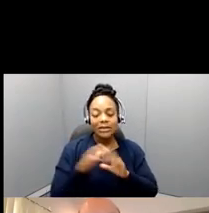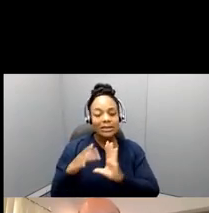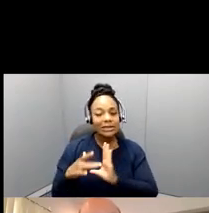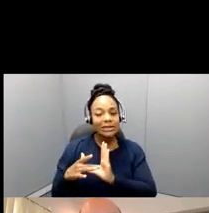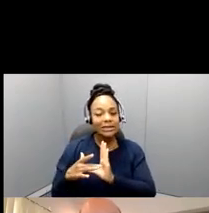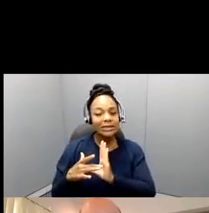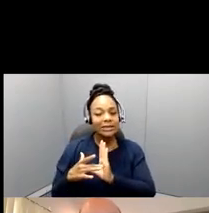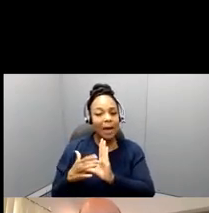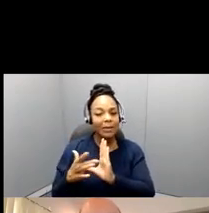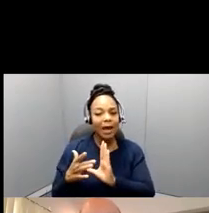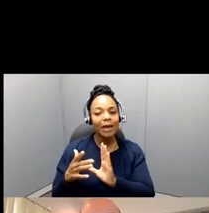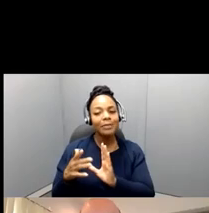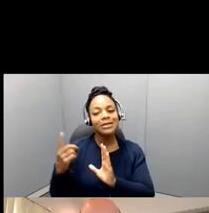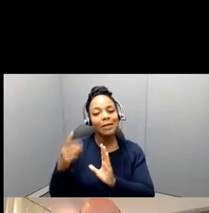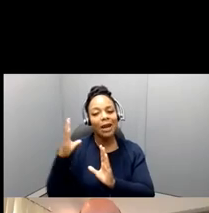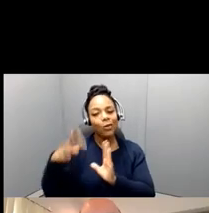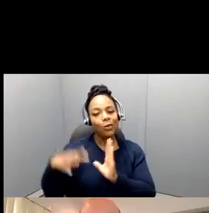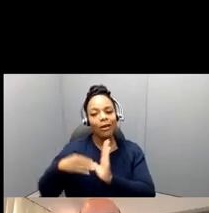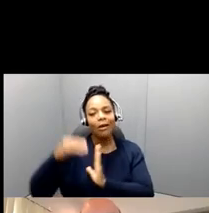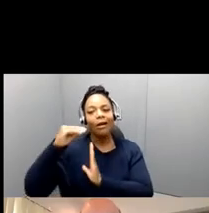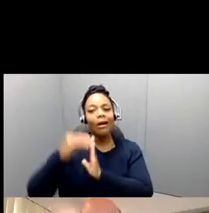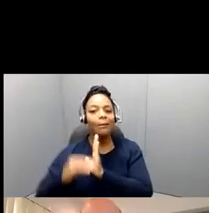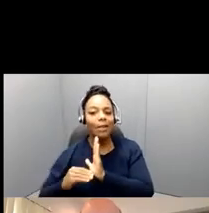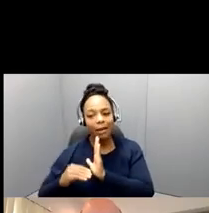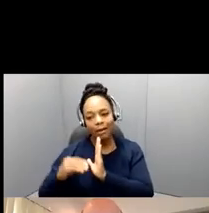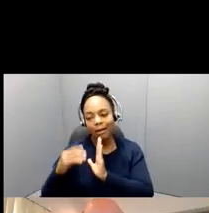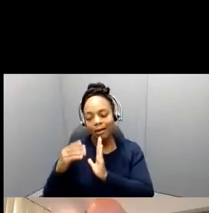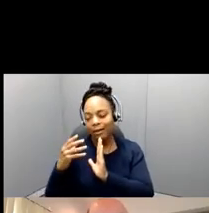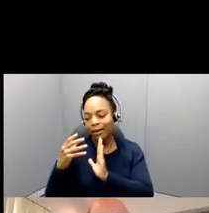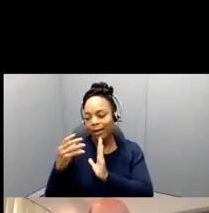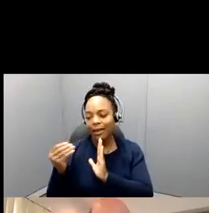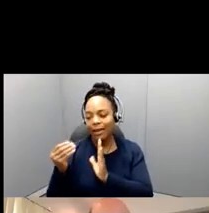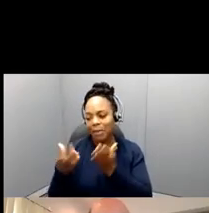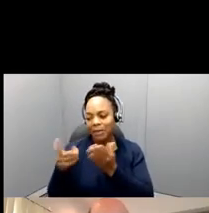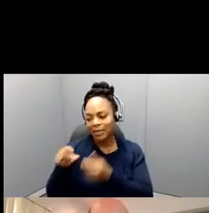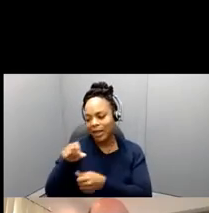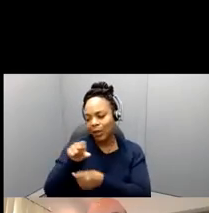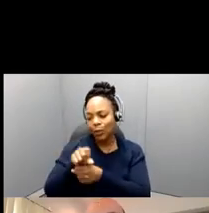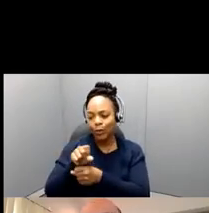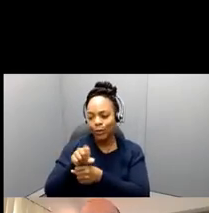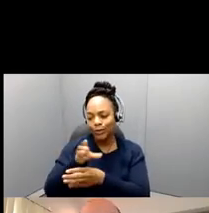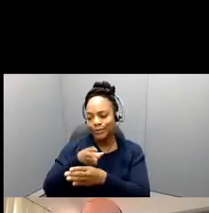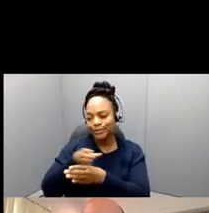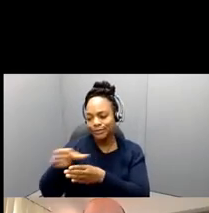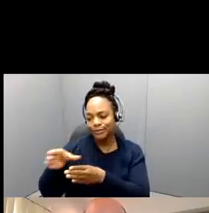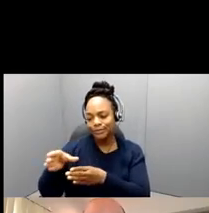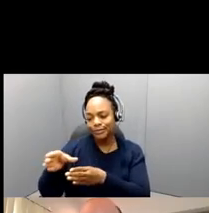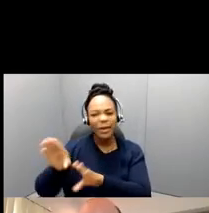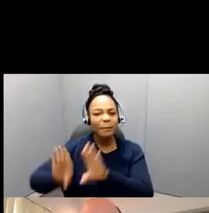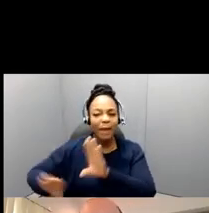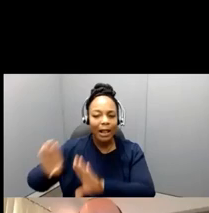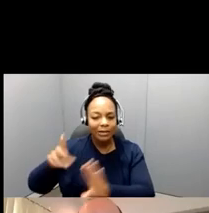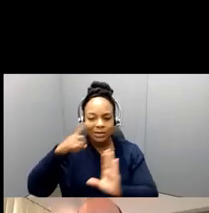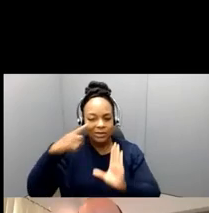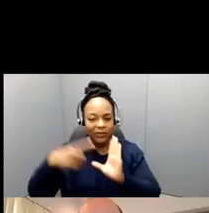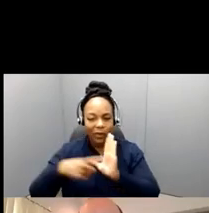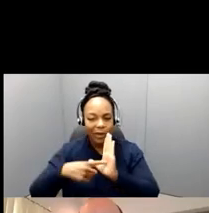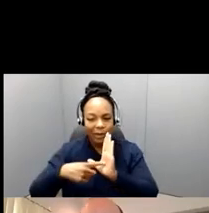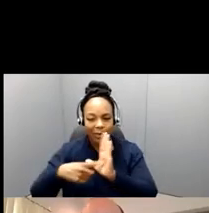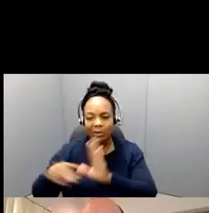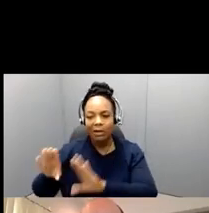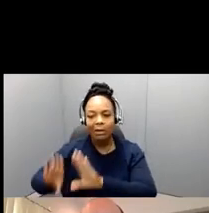have someone who is applying, maybe they are in, um, biology, for example, a biology department.